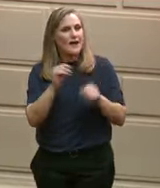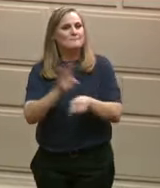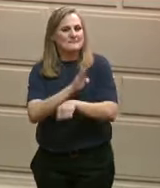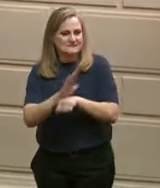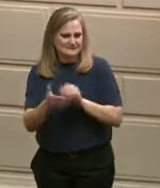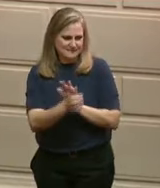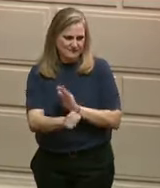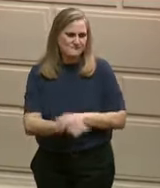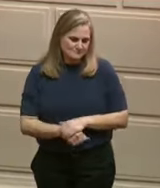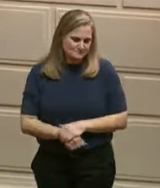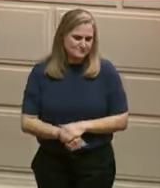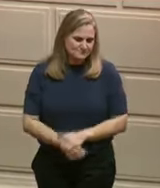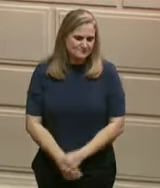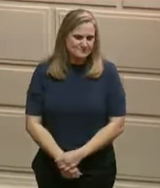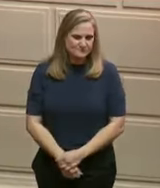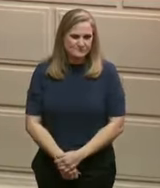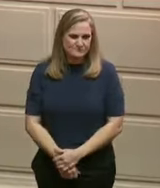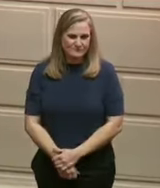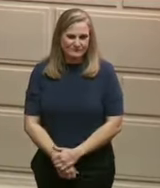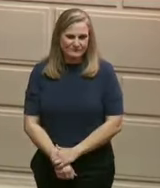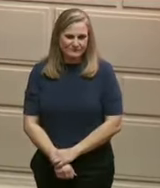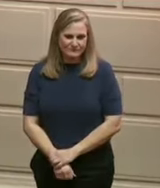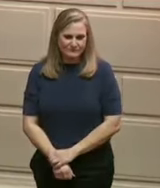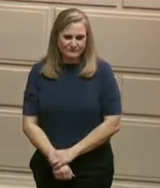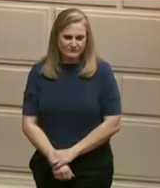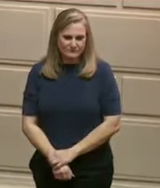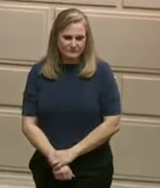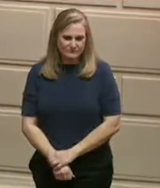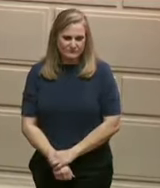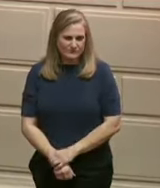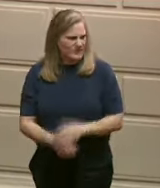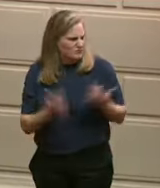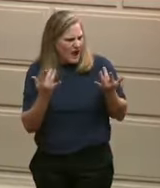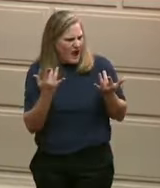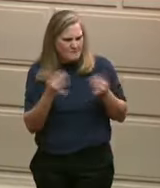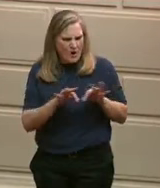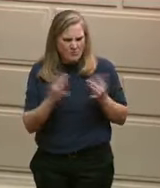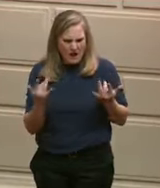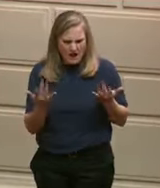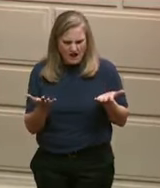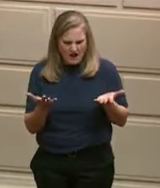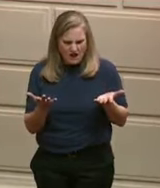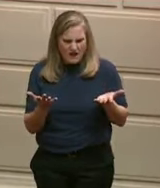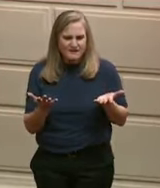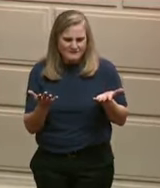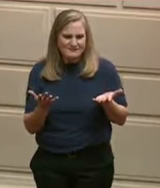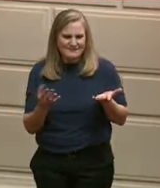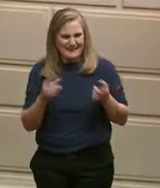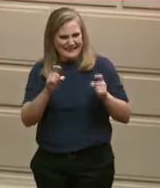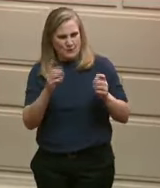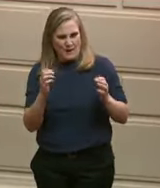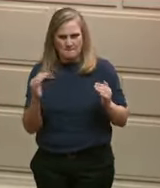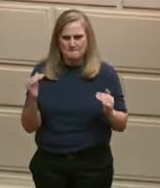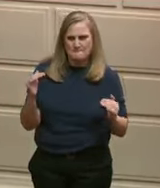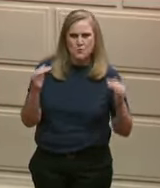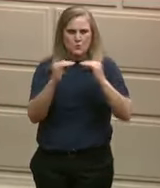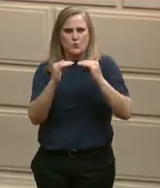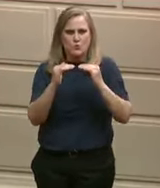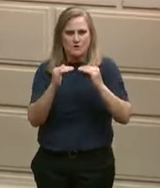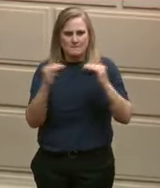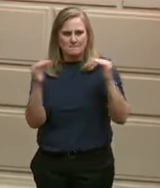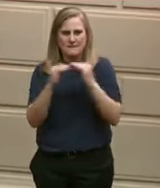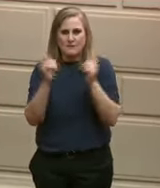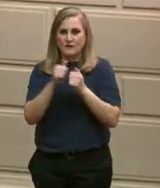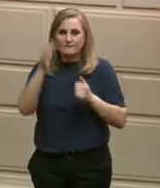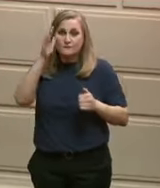century. To meet the potential that this field offers, I'm calling on us to take the